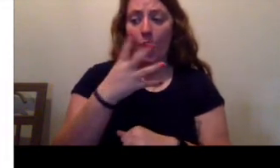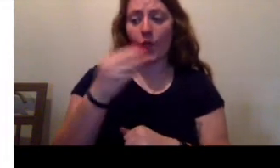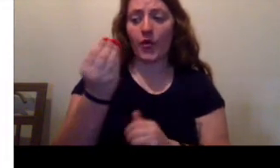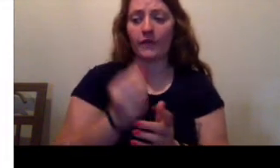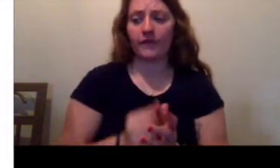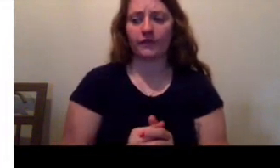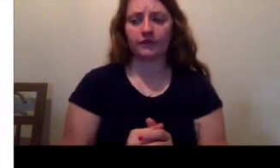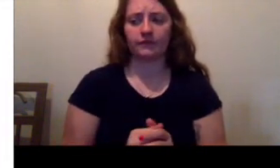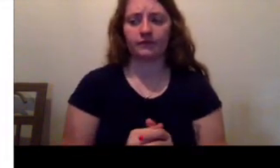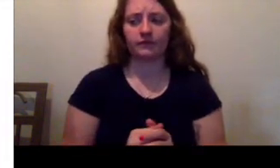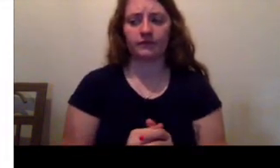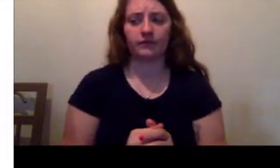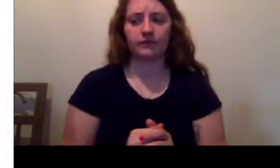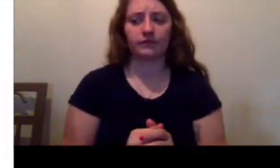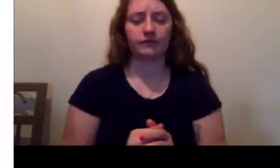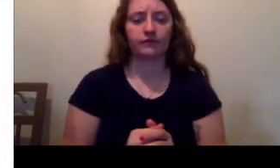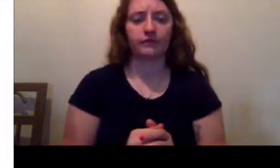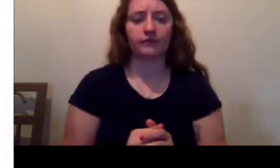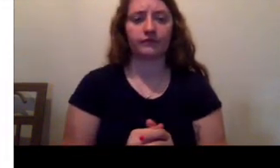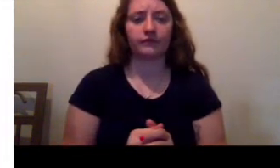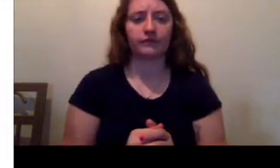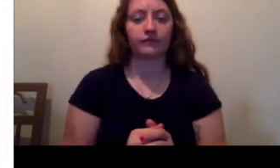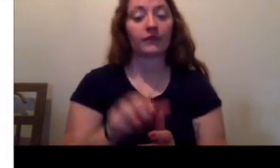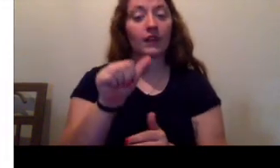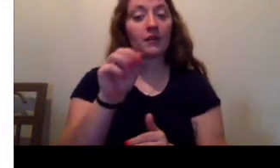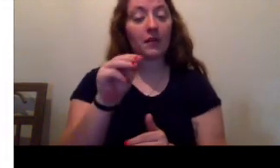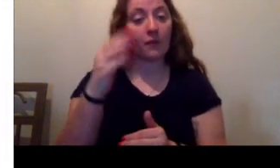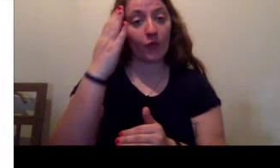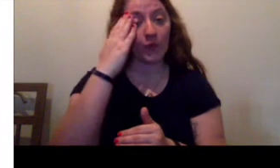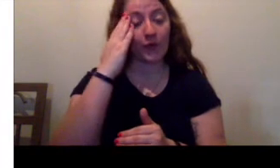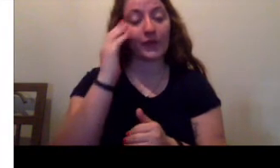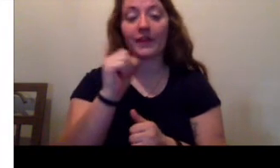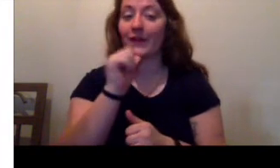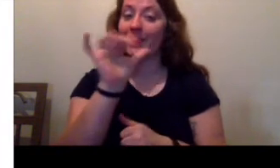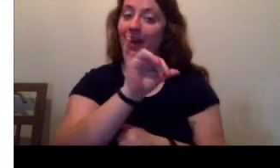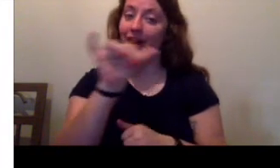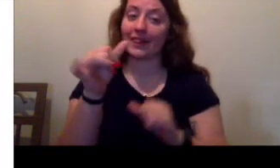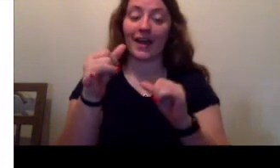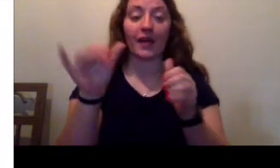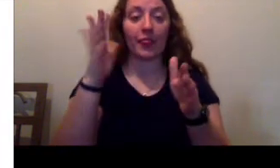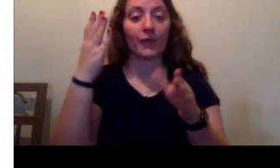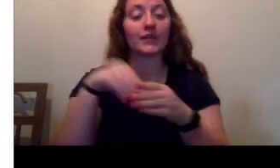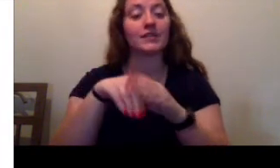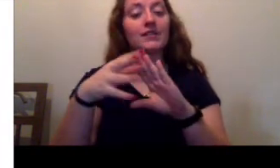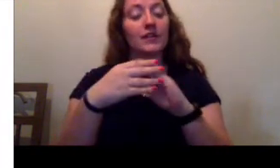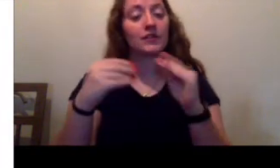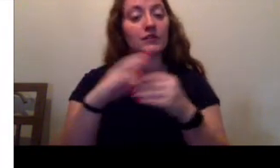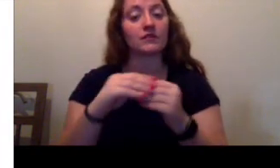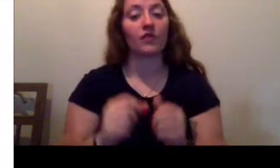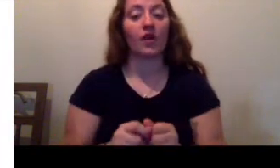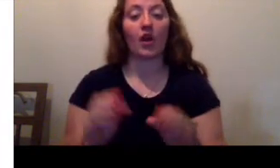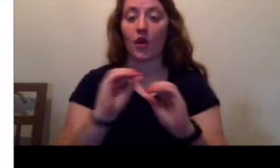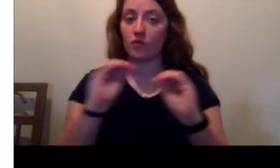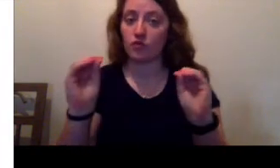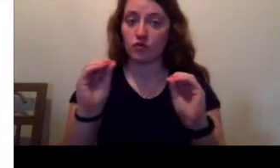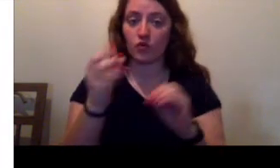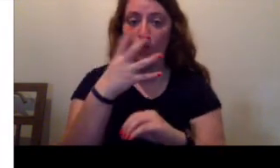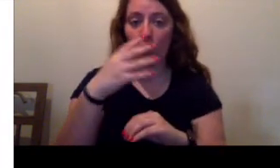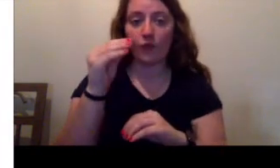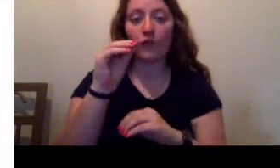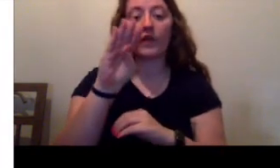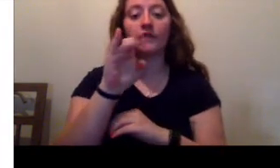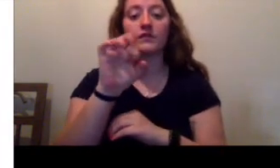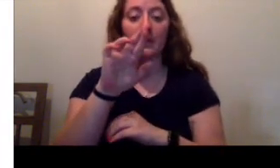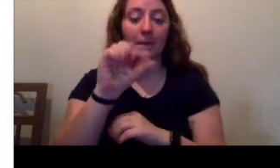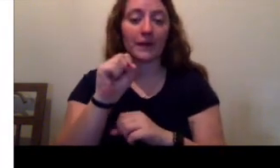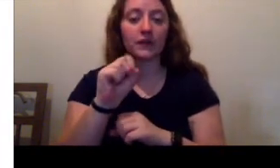But Anne-Marie knew that these woods were not like the woods in the story. There were no wolves or bears or tigers. None